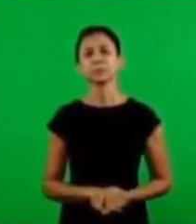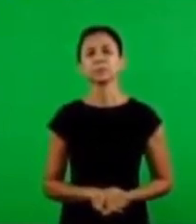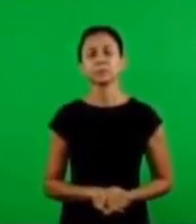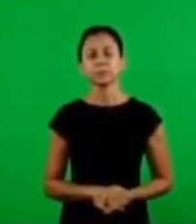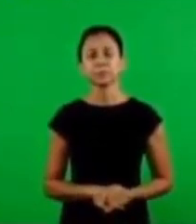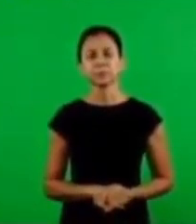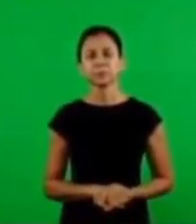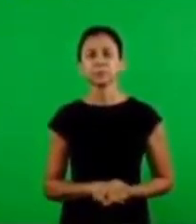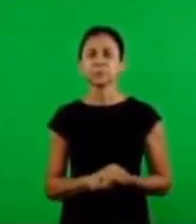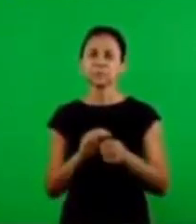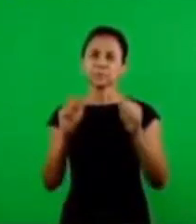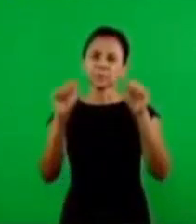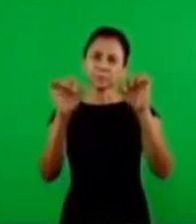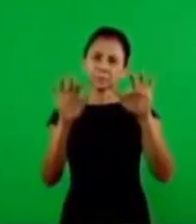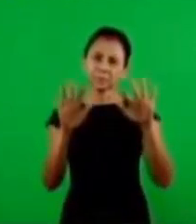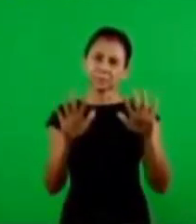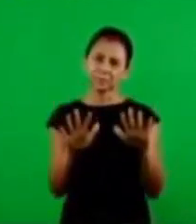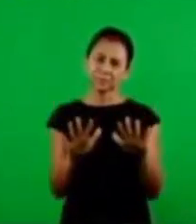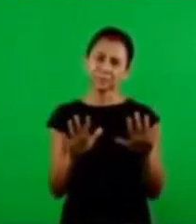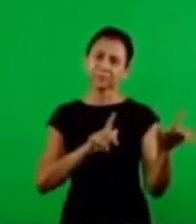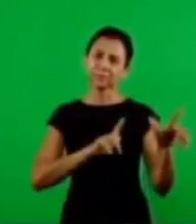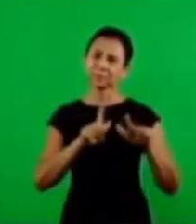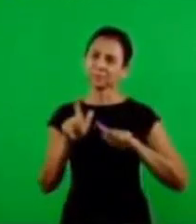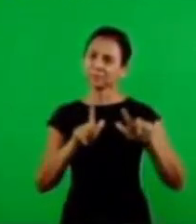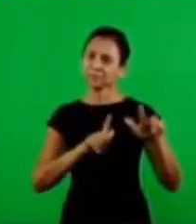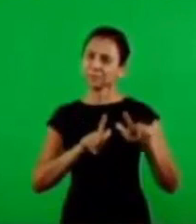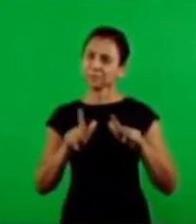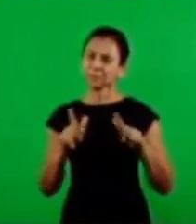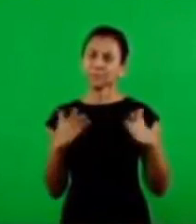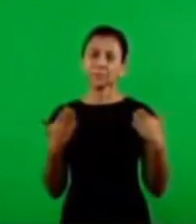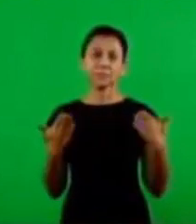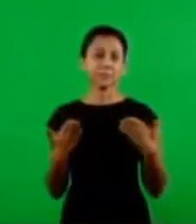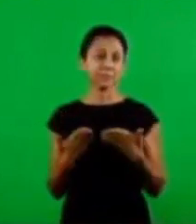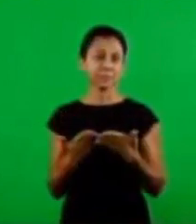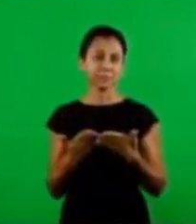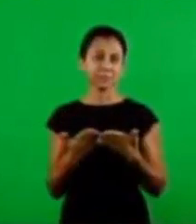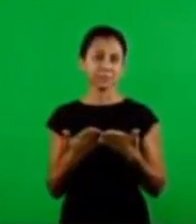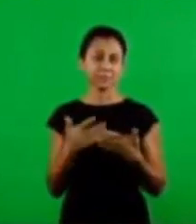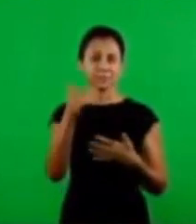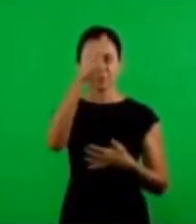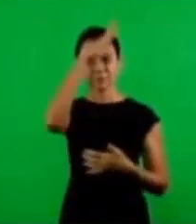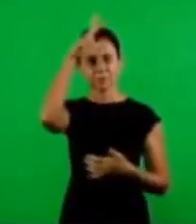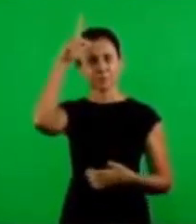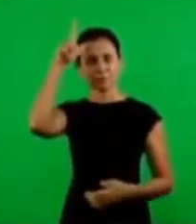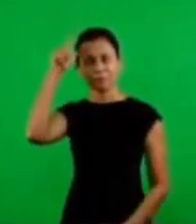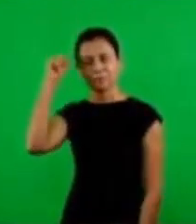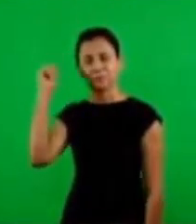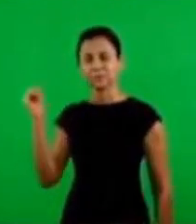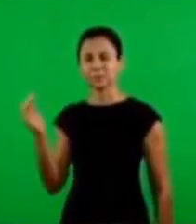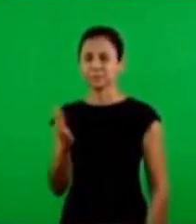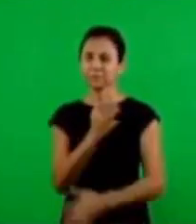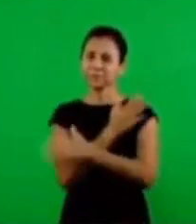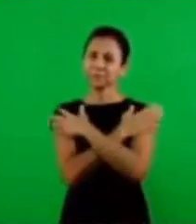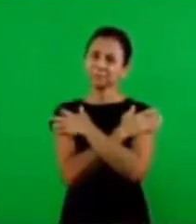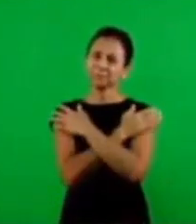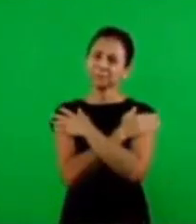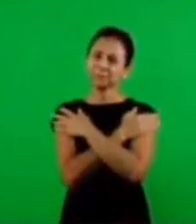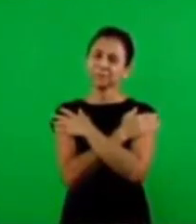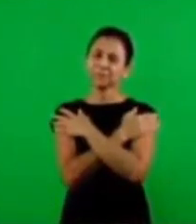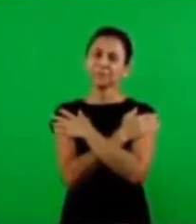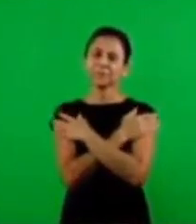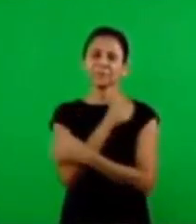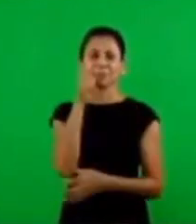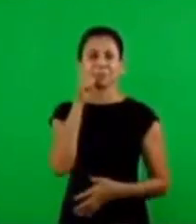therefore my brethren this blessing of this work that has been made in amazon want to